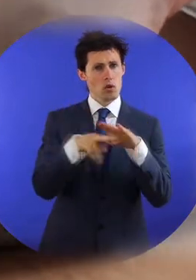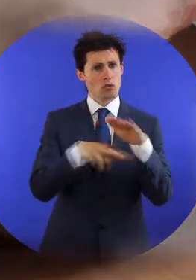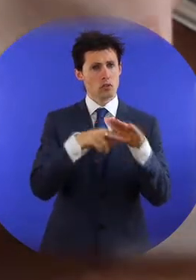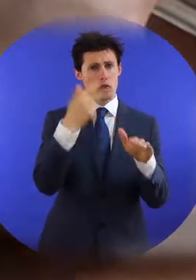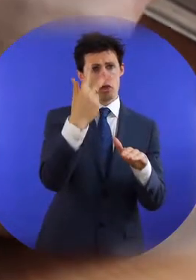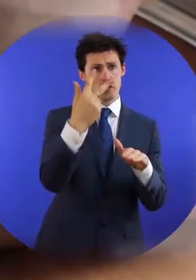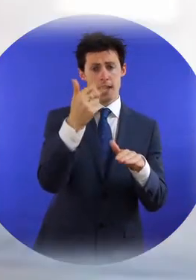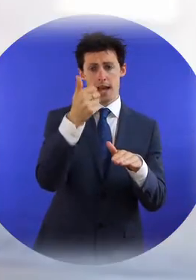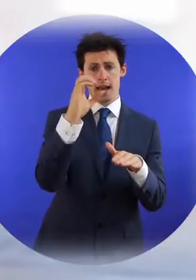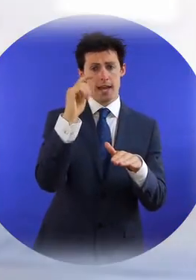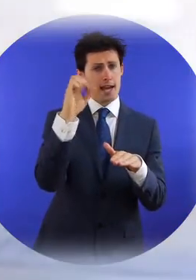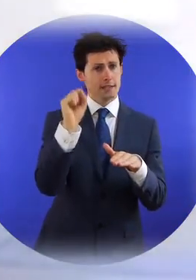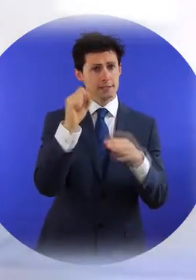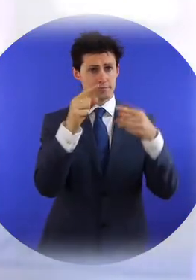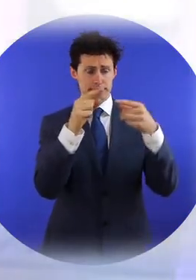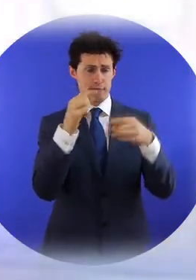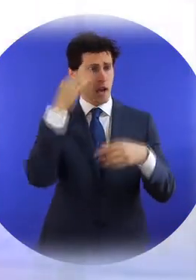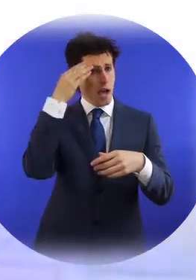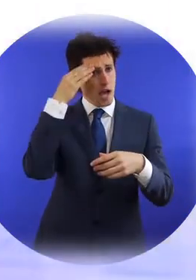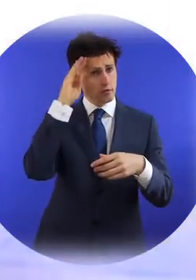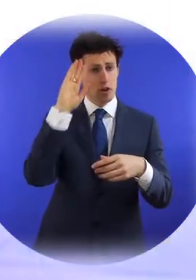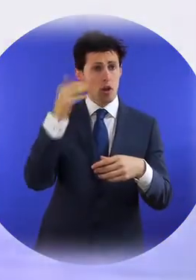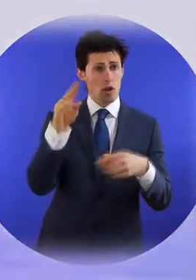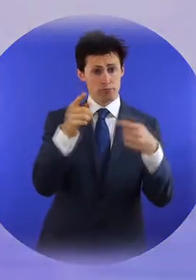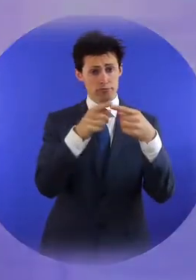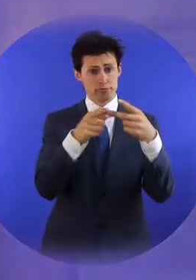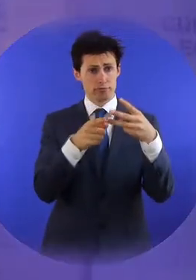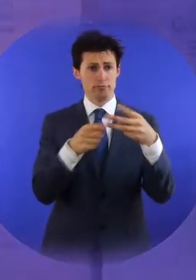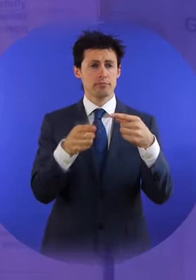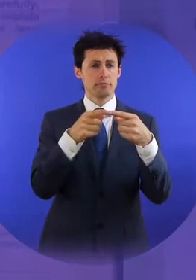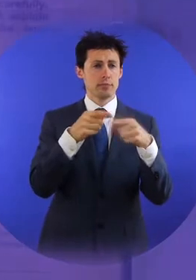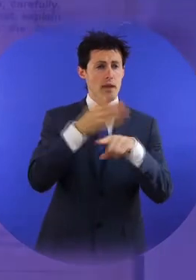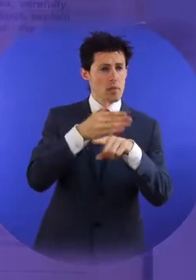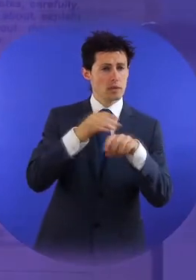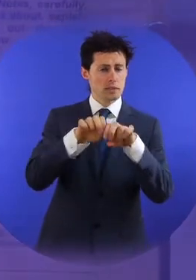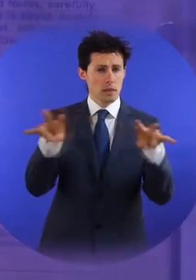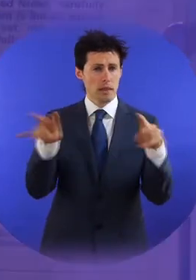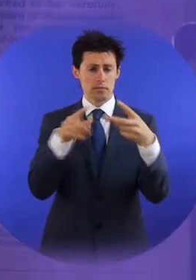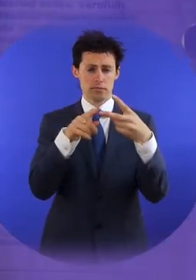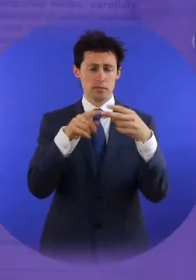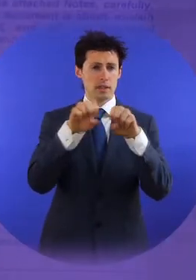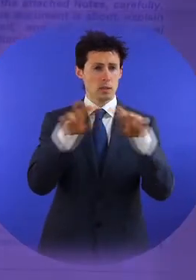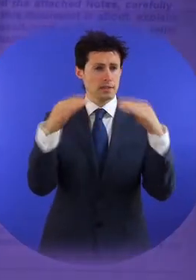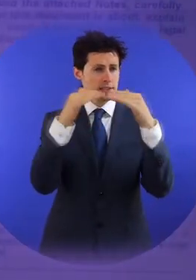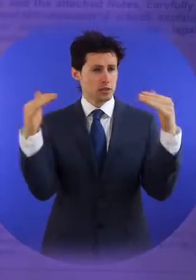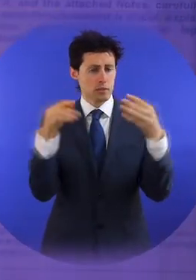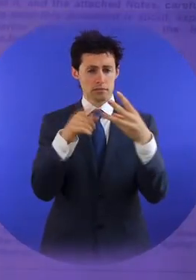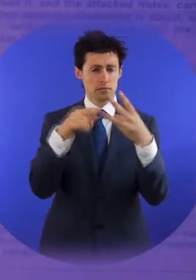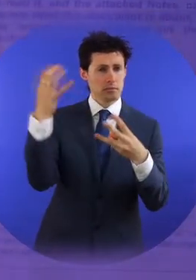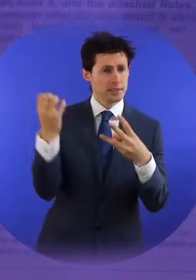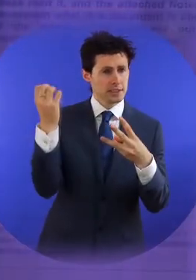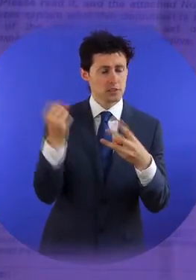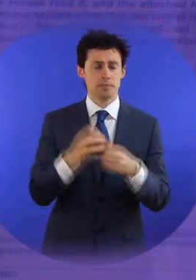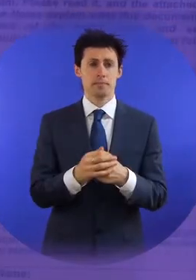Equality Tribunal under the following three Acts of Irish law. The Employment Equality Acts The Equal